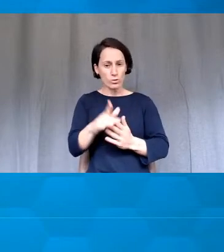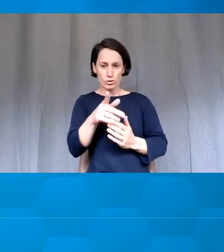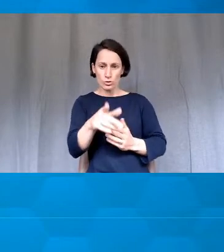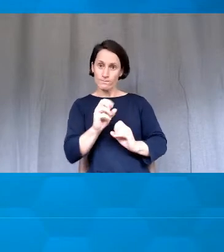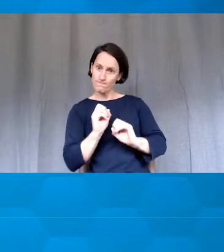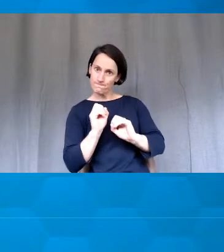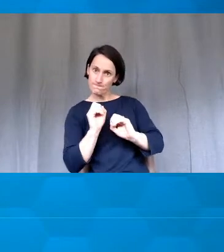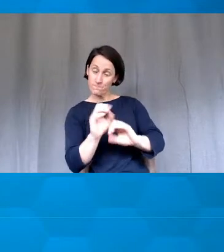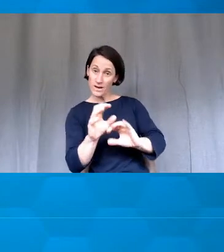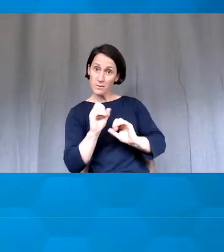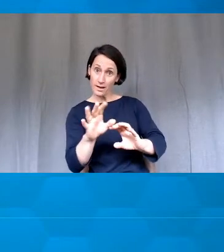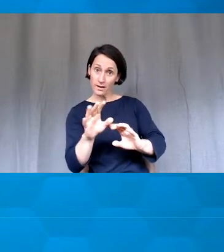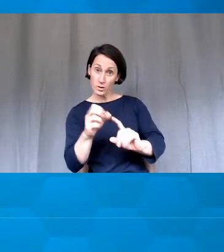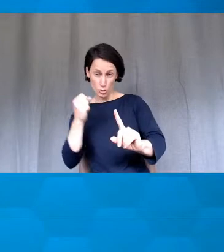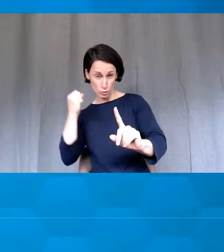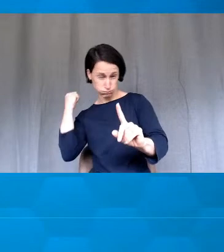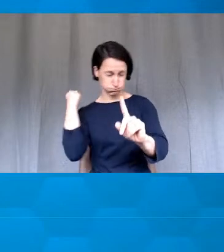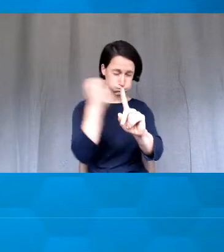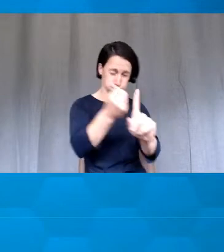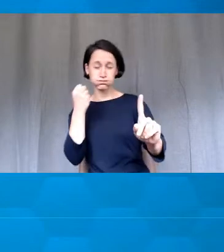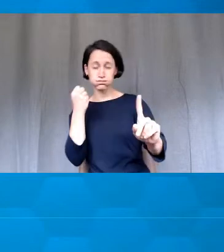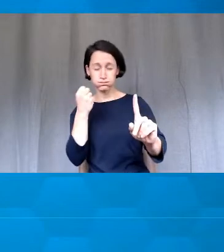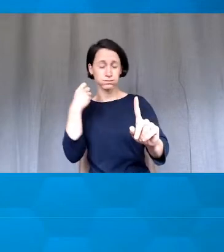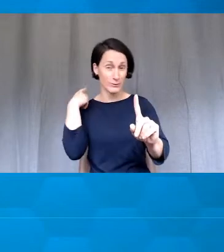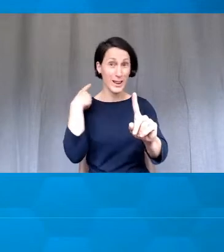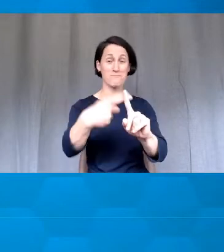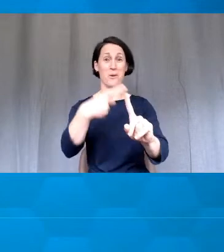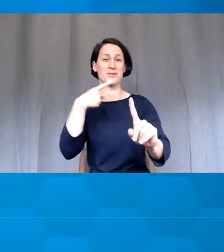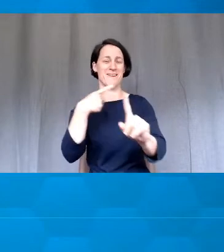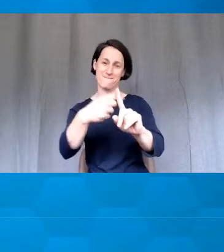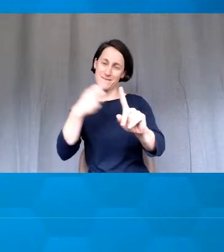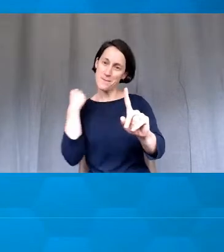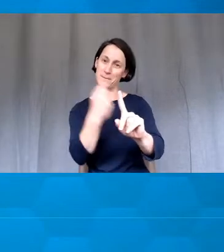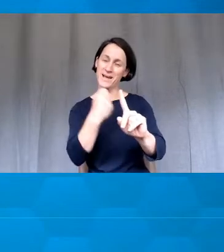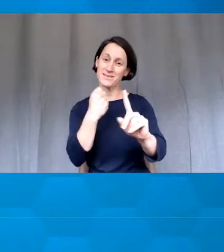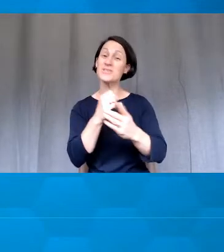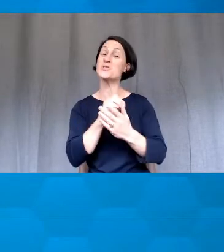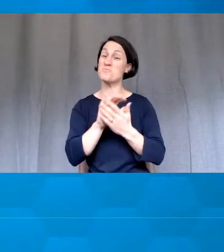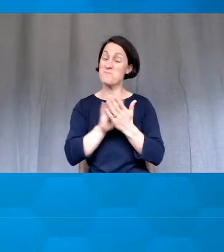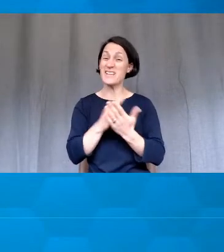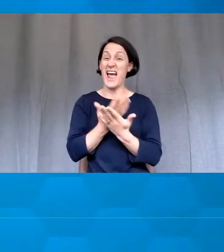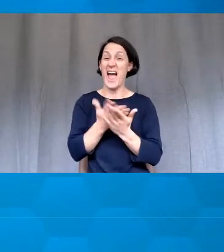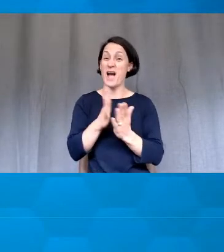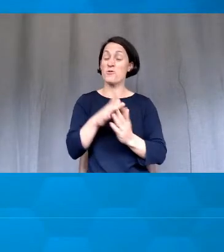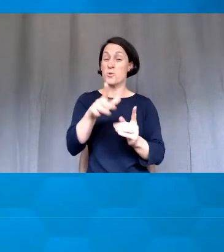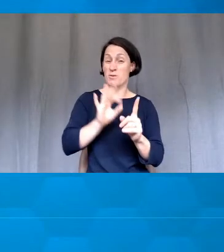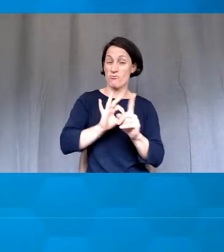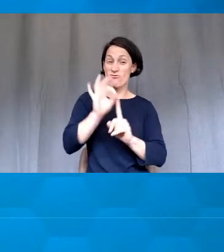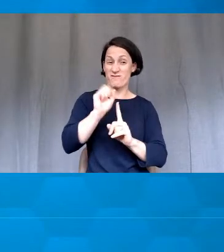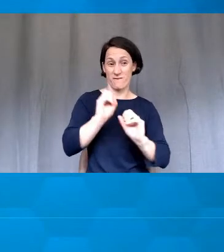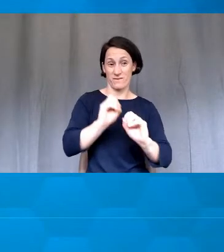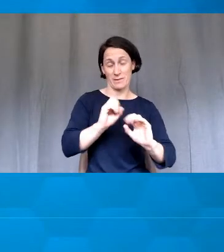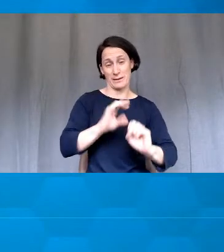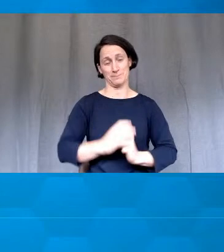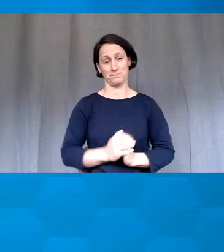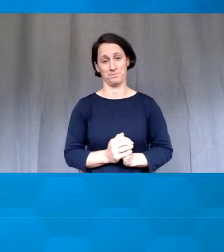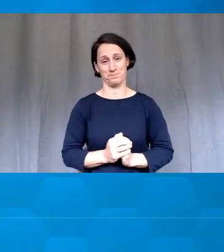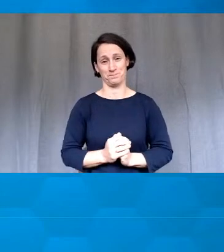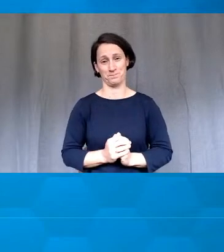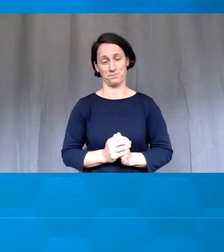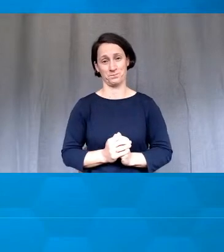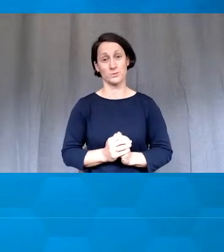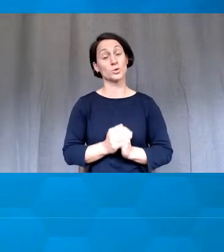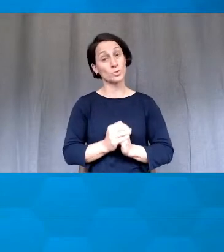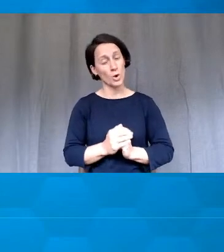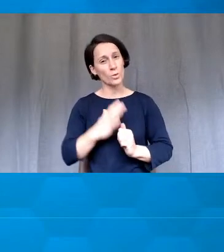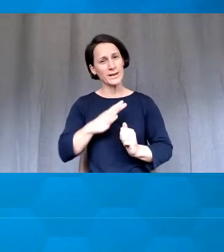that will more positively impact other people? In other words, how could it be improved? To answer that question, we return to our action learning